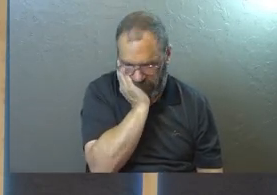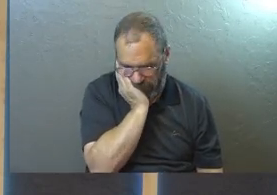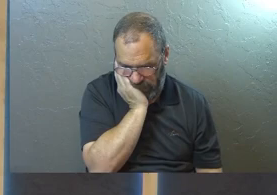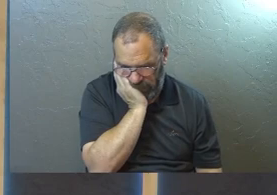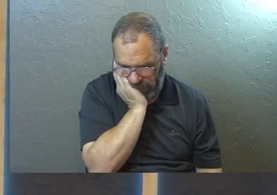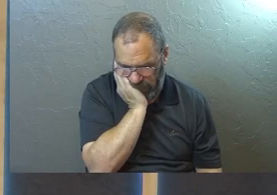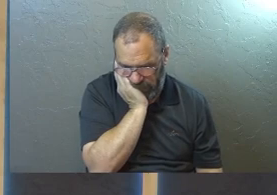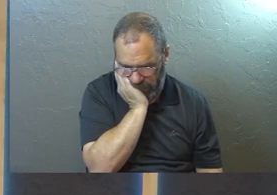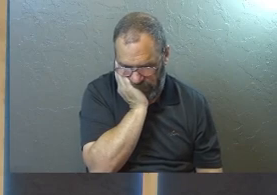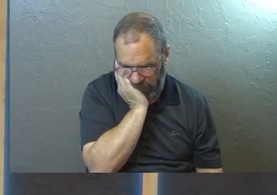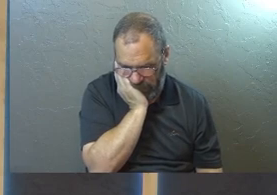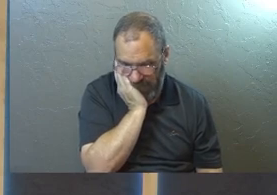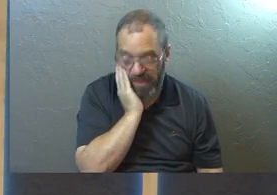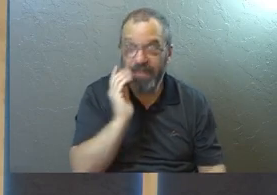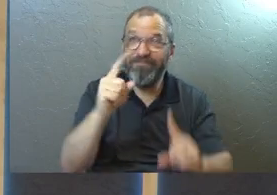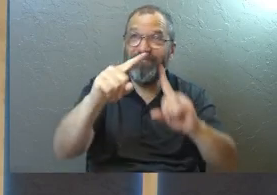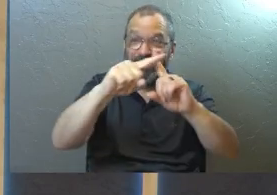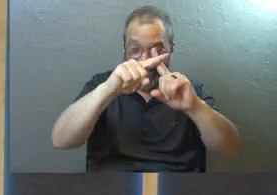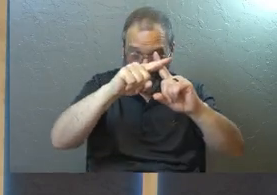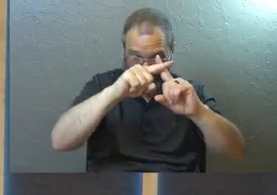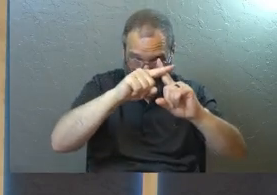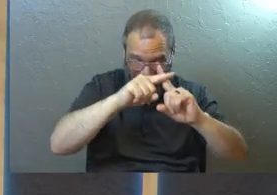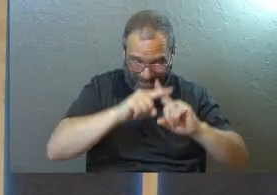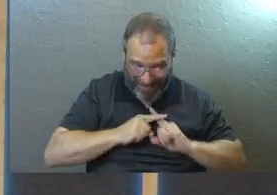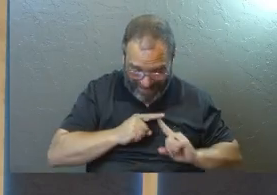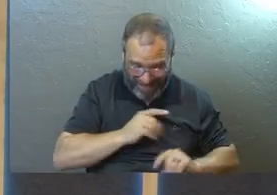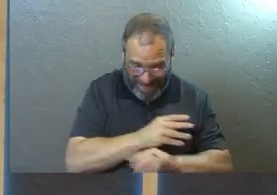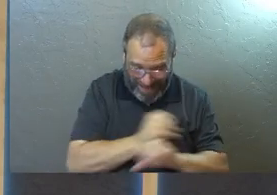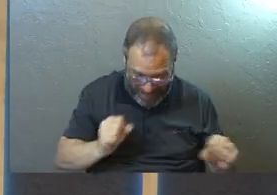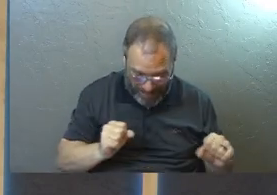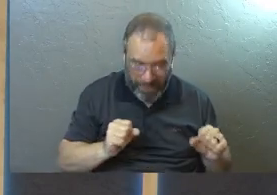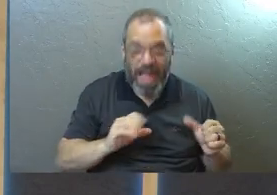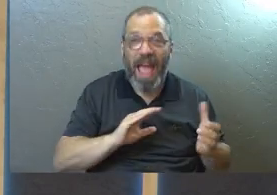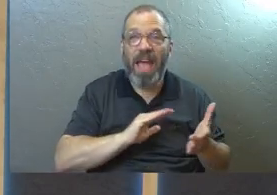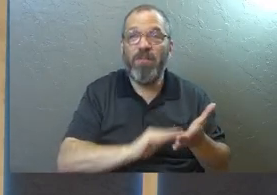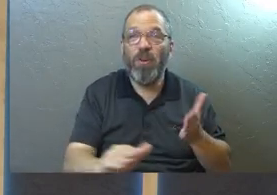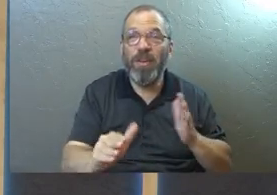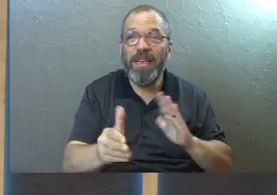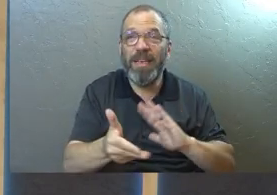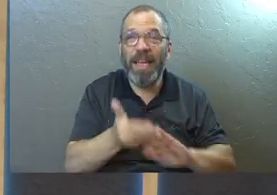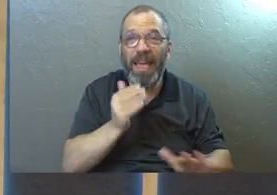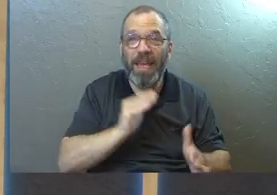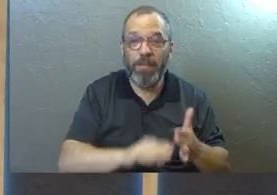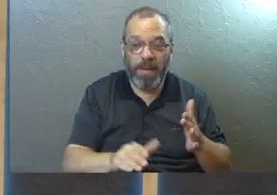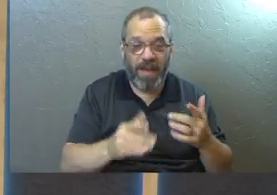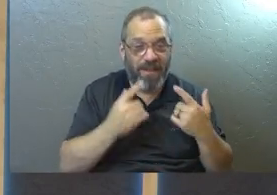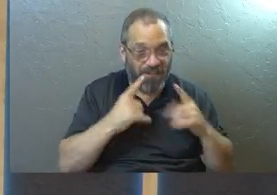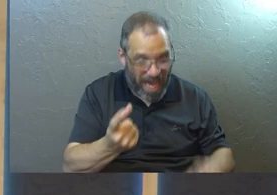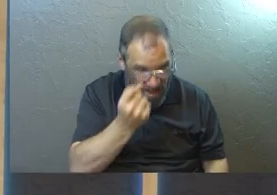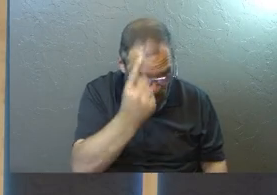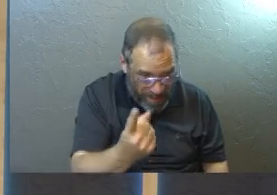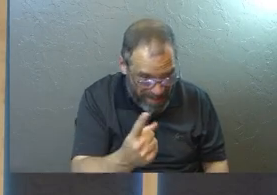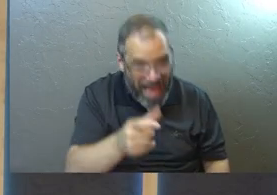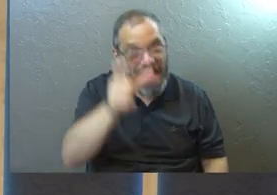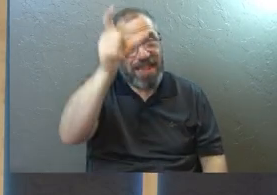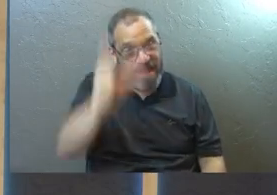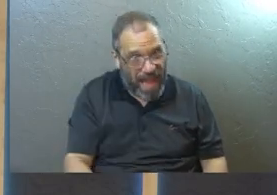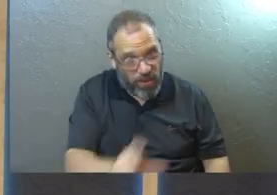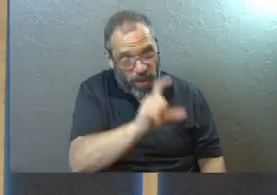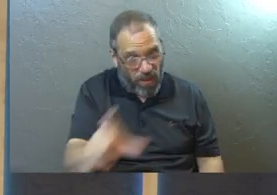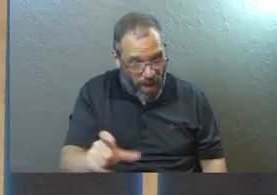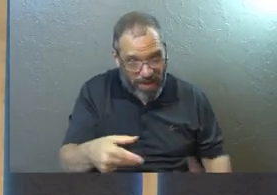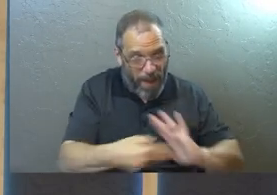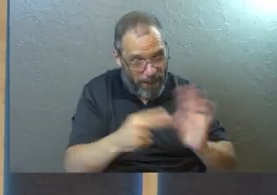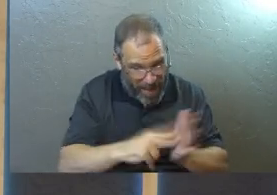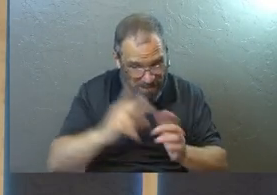And then he saved me. And then he forgave me and said, finally, you get it. This is what the cross was all about.